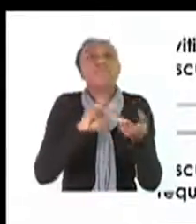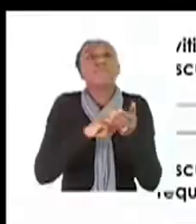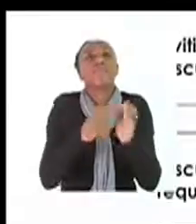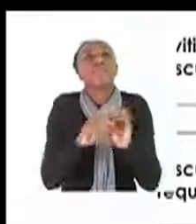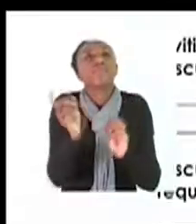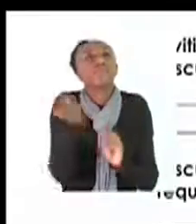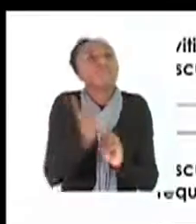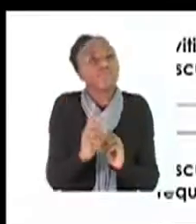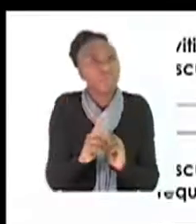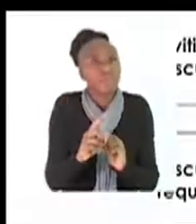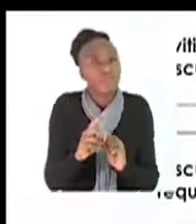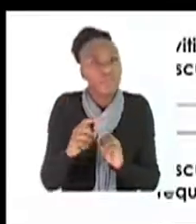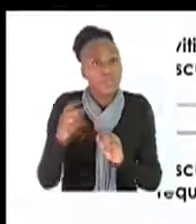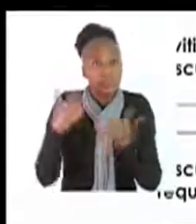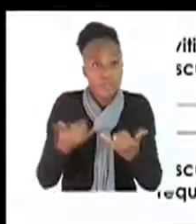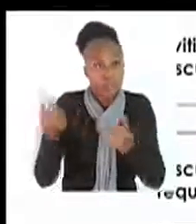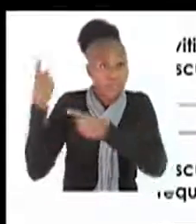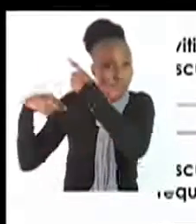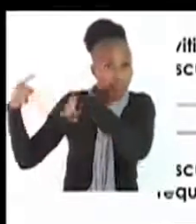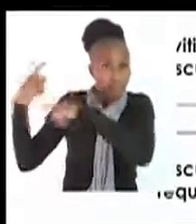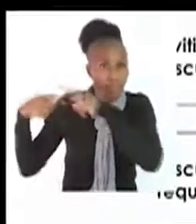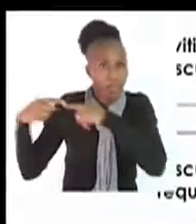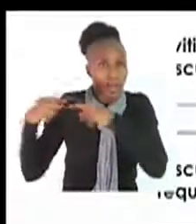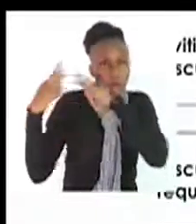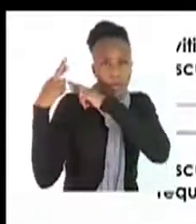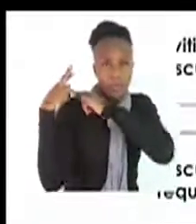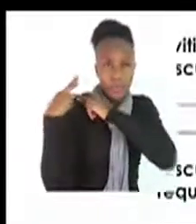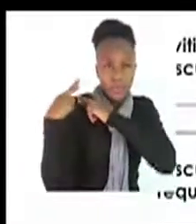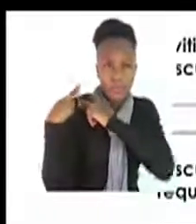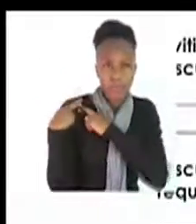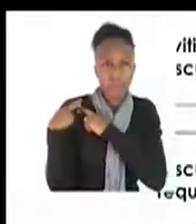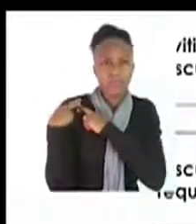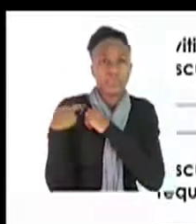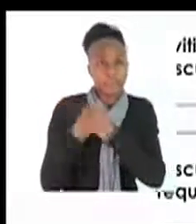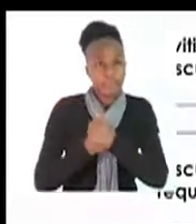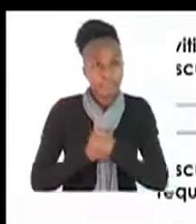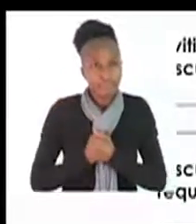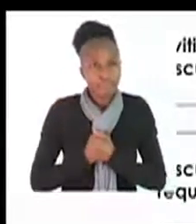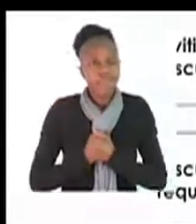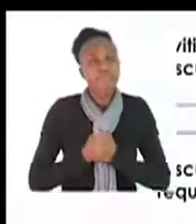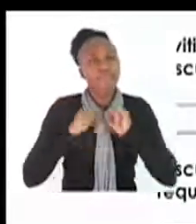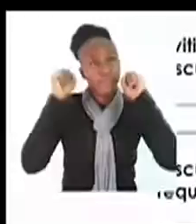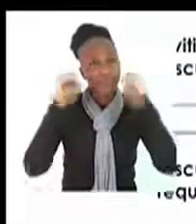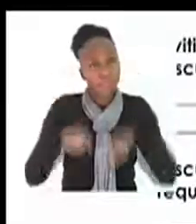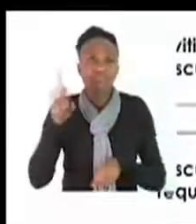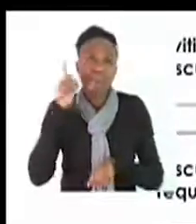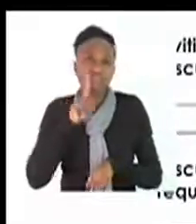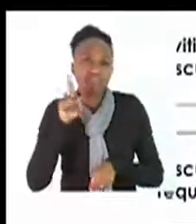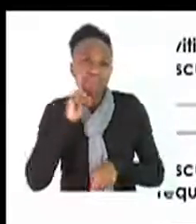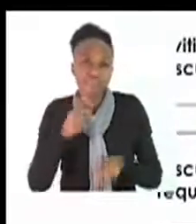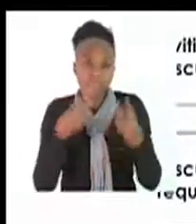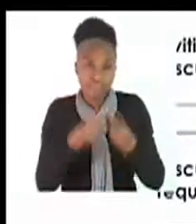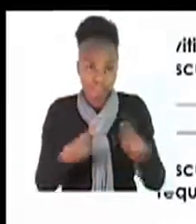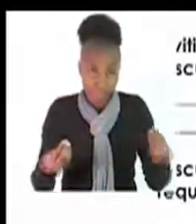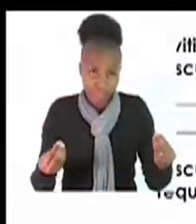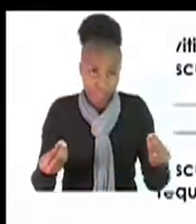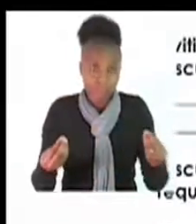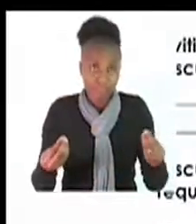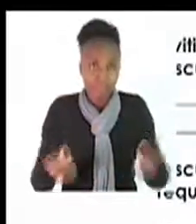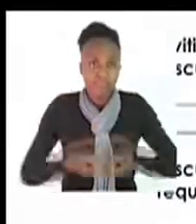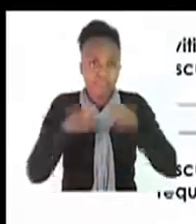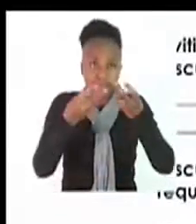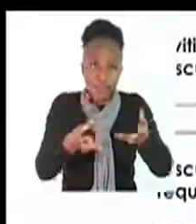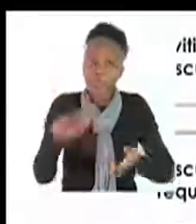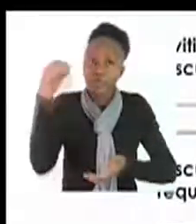discuss what it means to be a responsible parent. As a parent, must be able to look after your child by providing him or her with